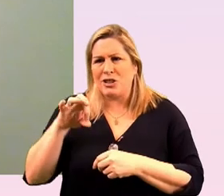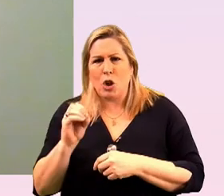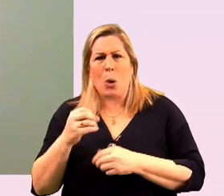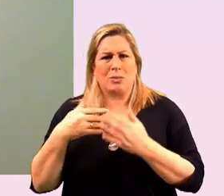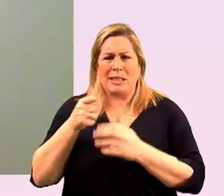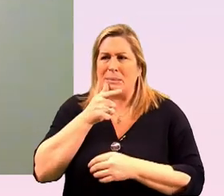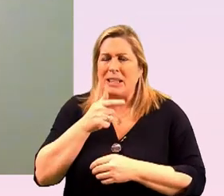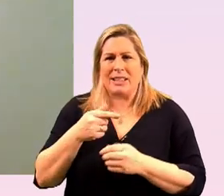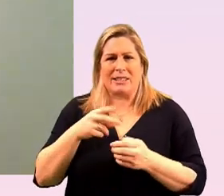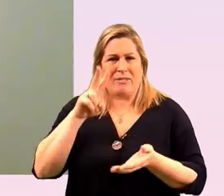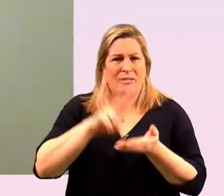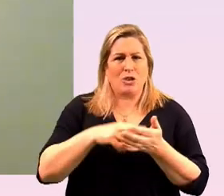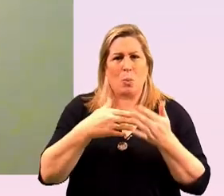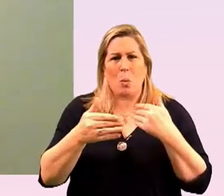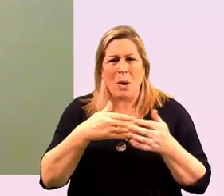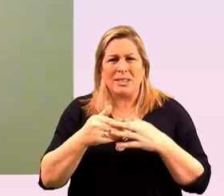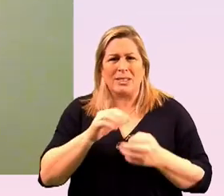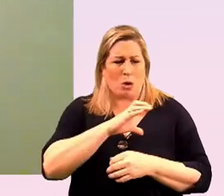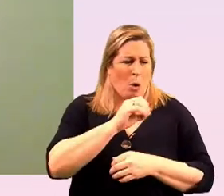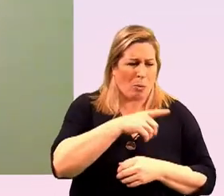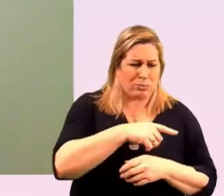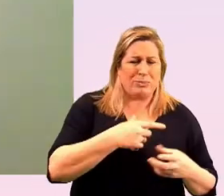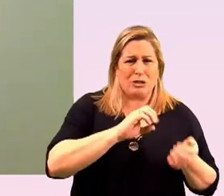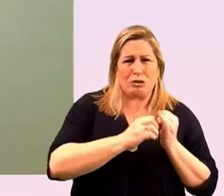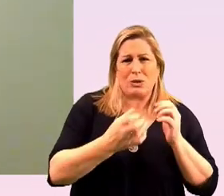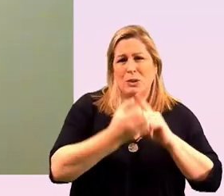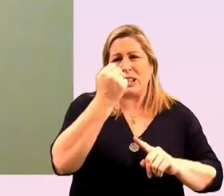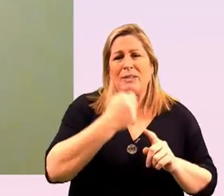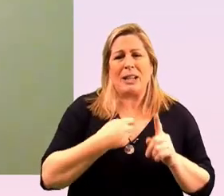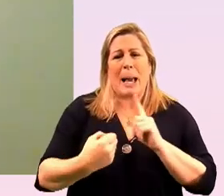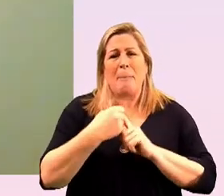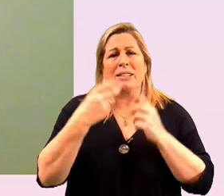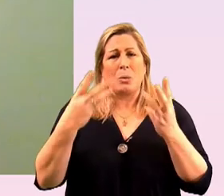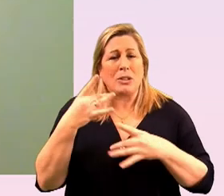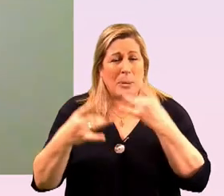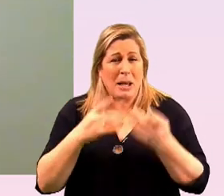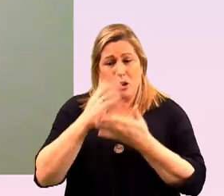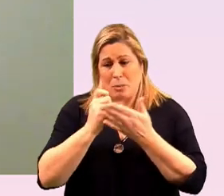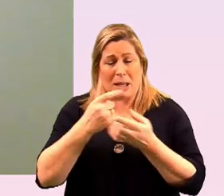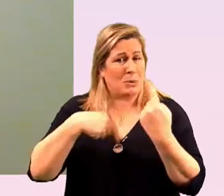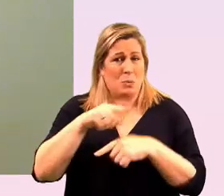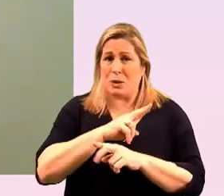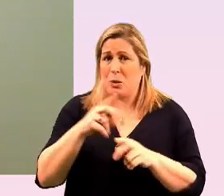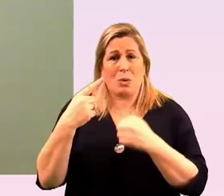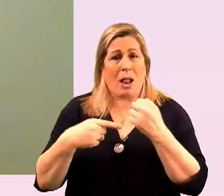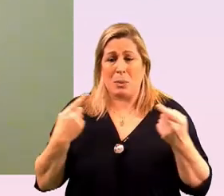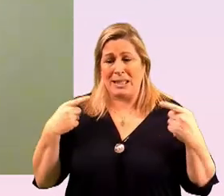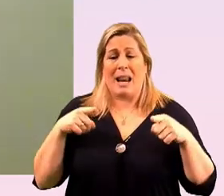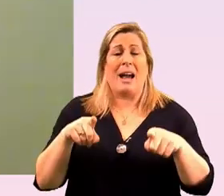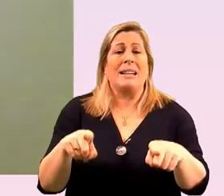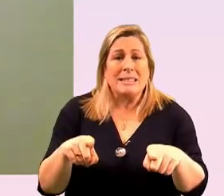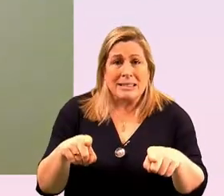versus what corporates are trying to achieve and the impact they want to make sometimes we always don't align um and i think